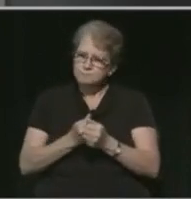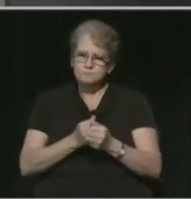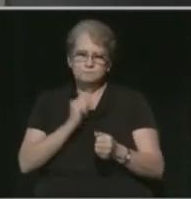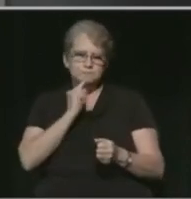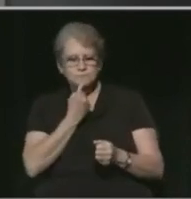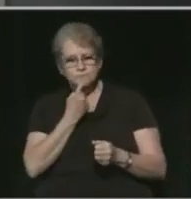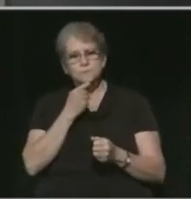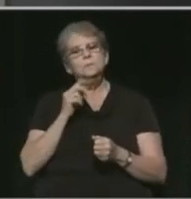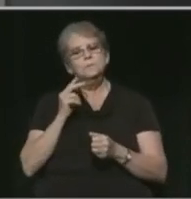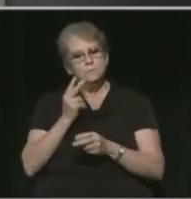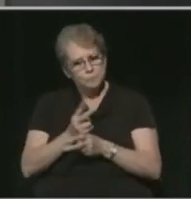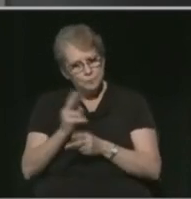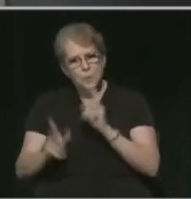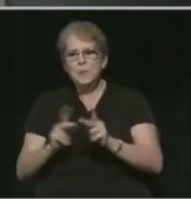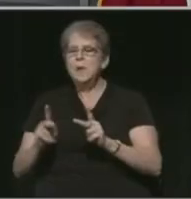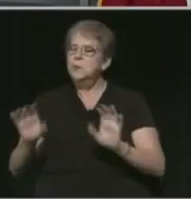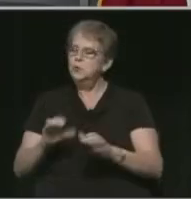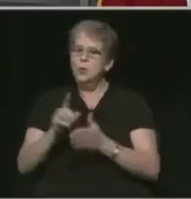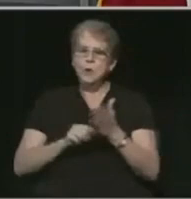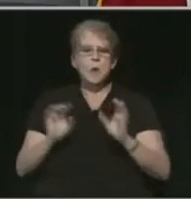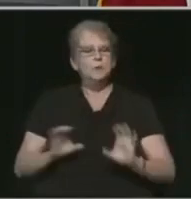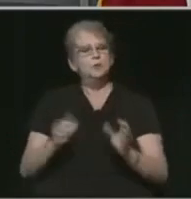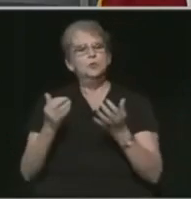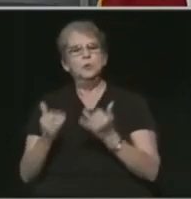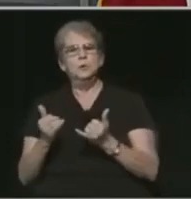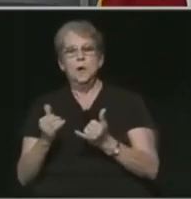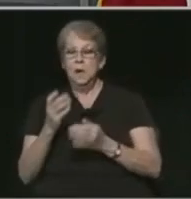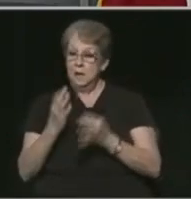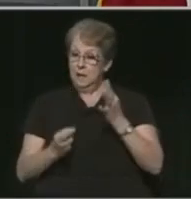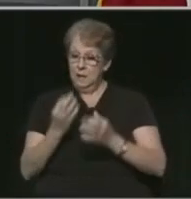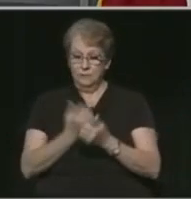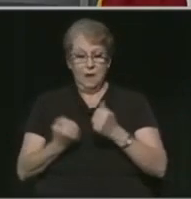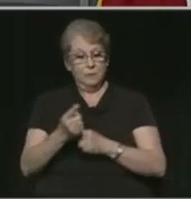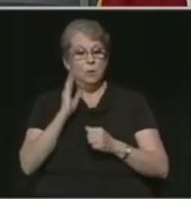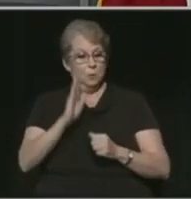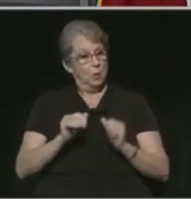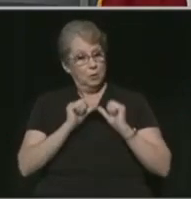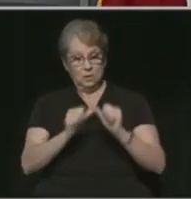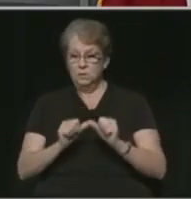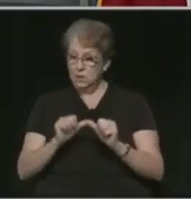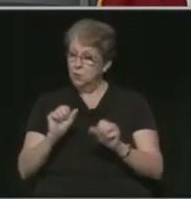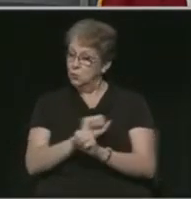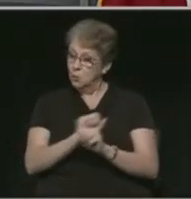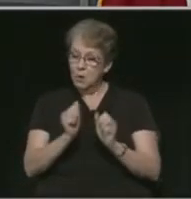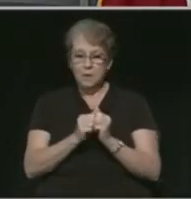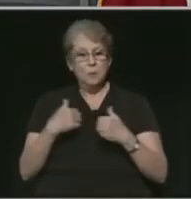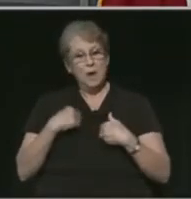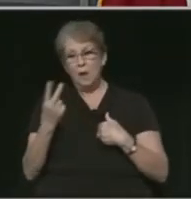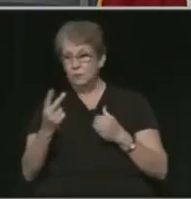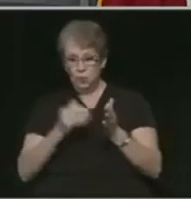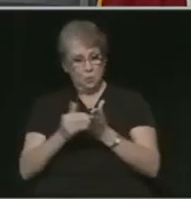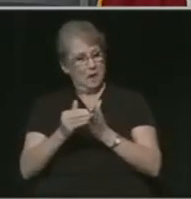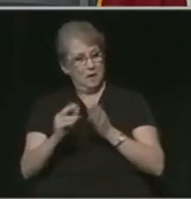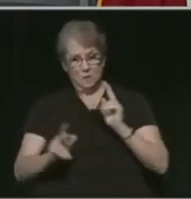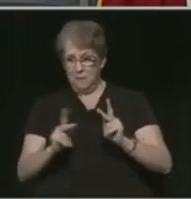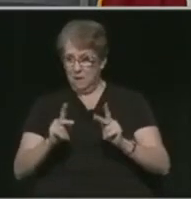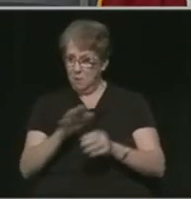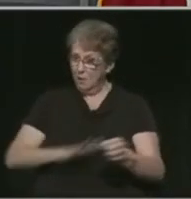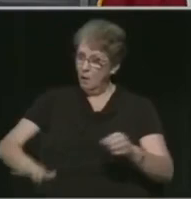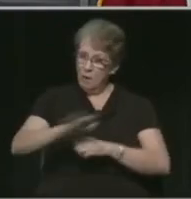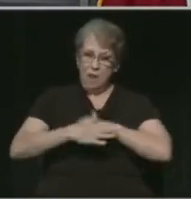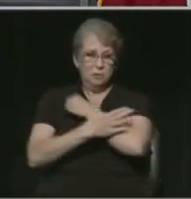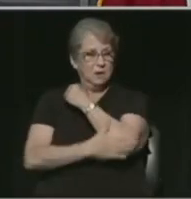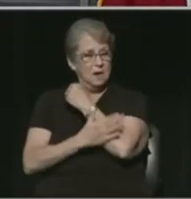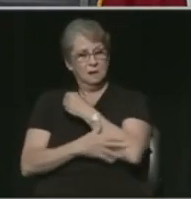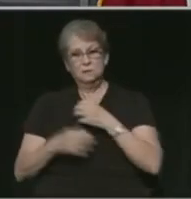got to keep people doing what they're doing today. And if everybody will continue to work with us, there's 2 million people around the county. That's a lot of folks,